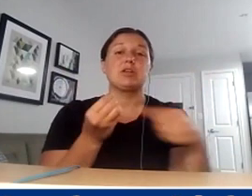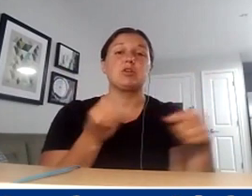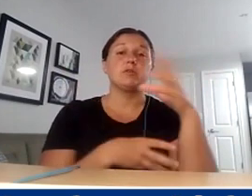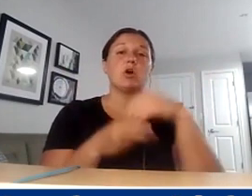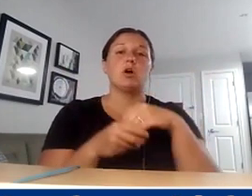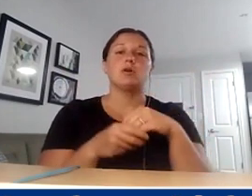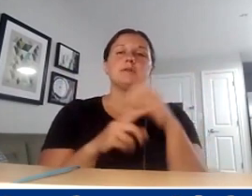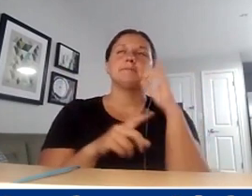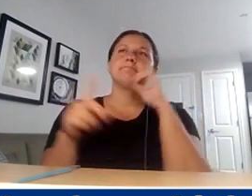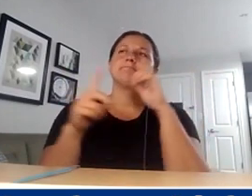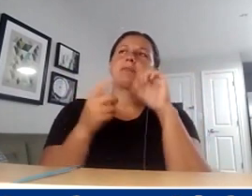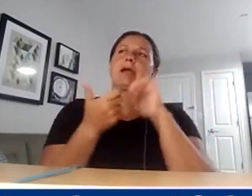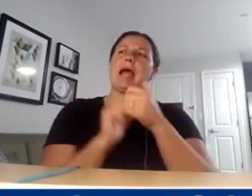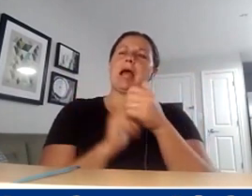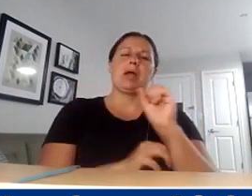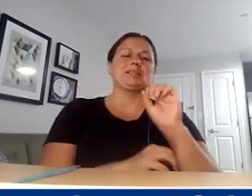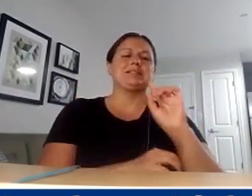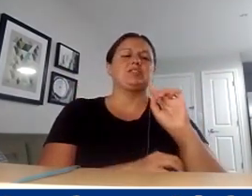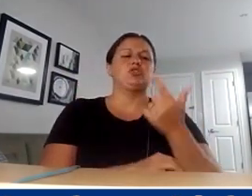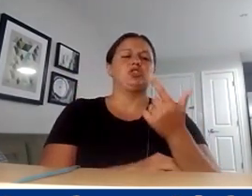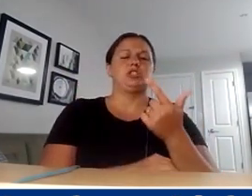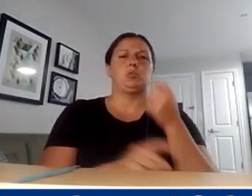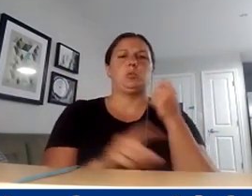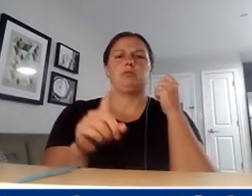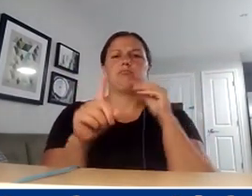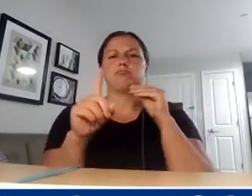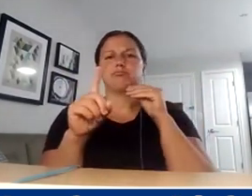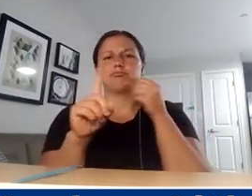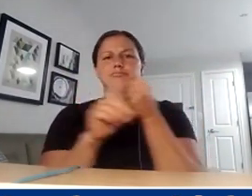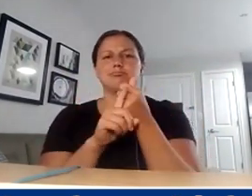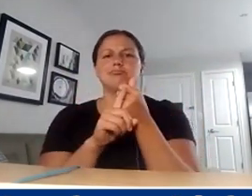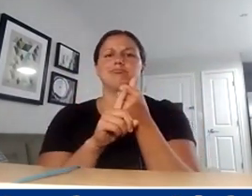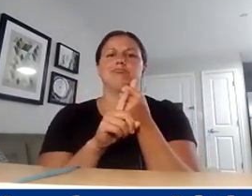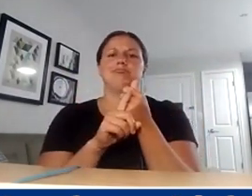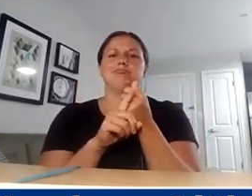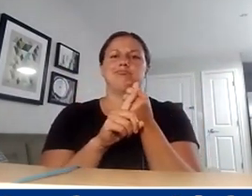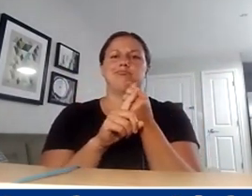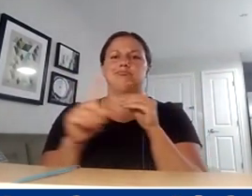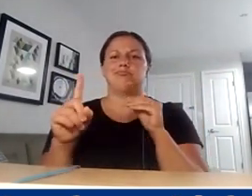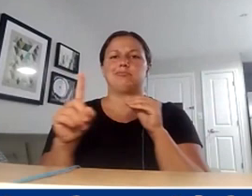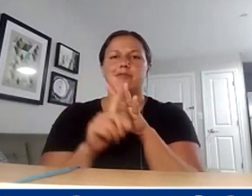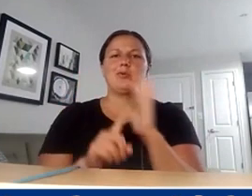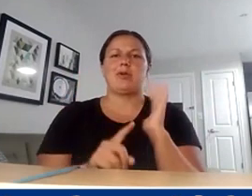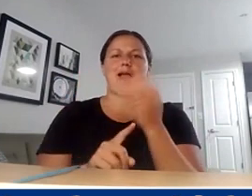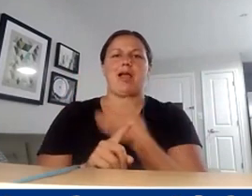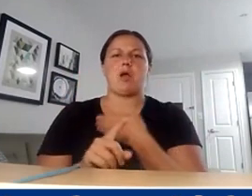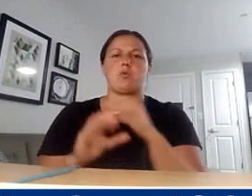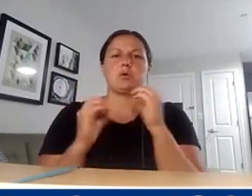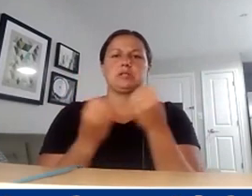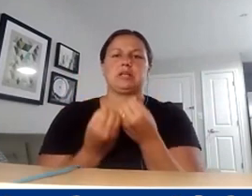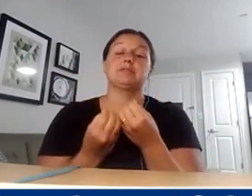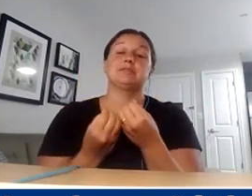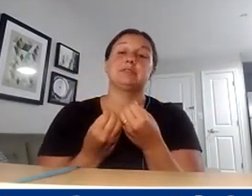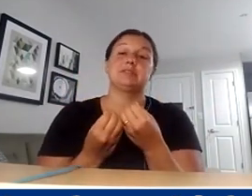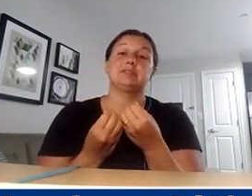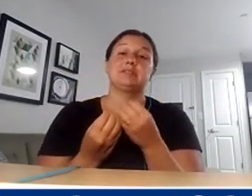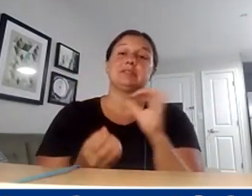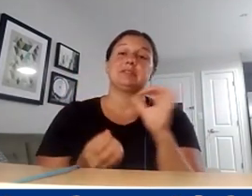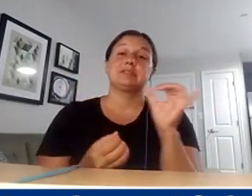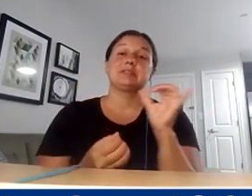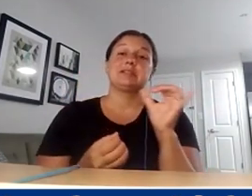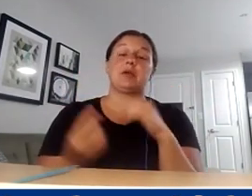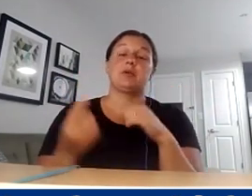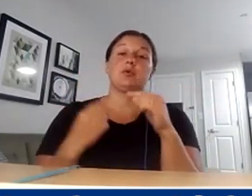impact in your organization, respective organization. And I think what that does, going back to kind of the concepts of